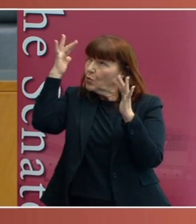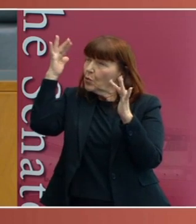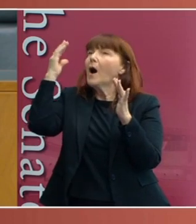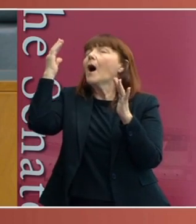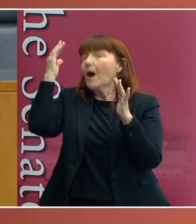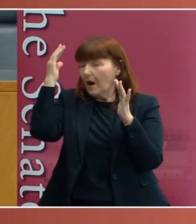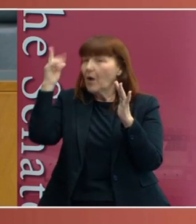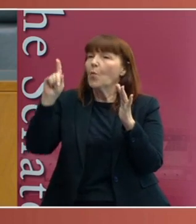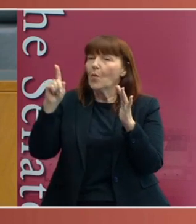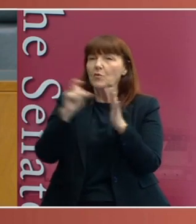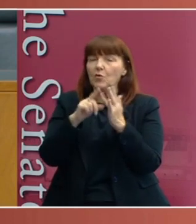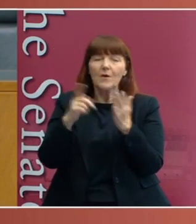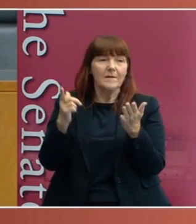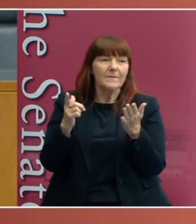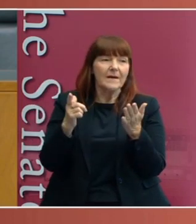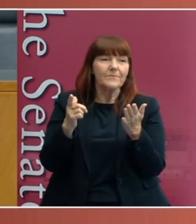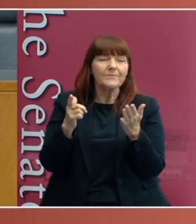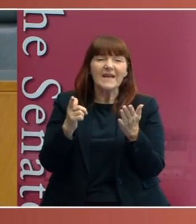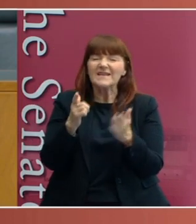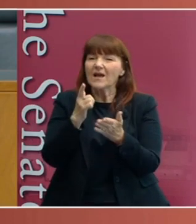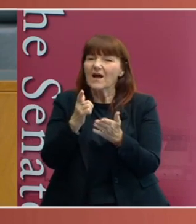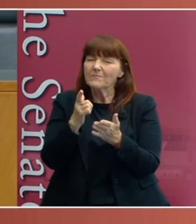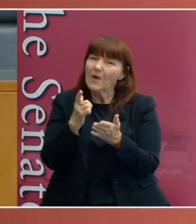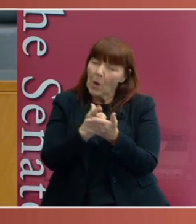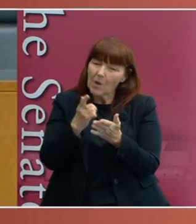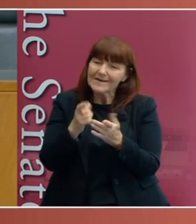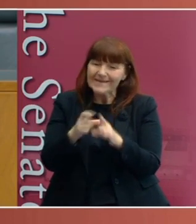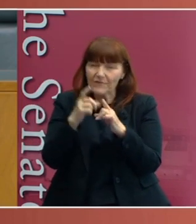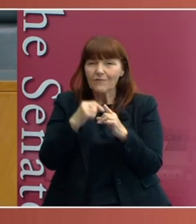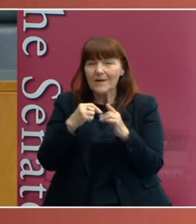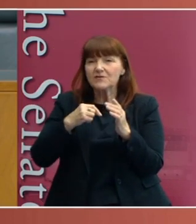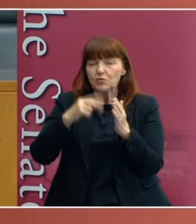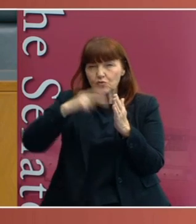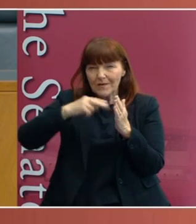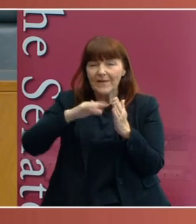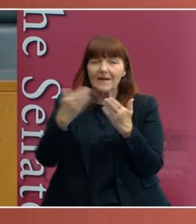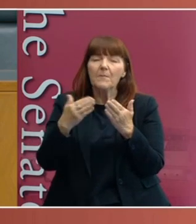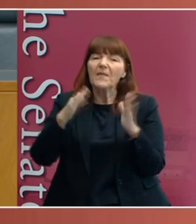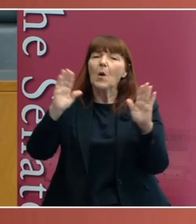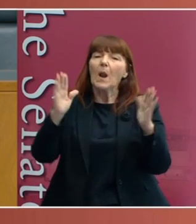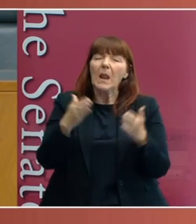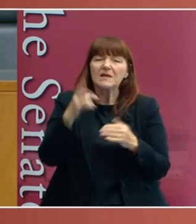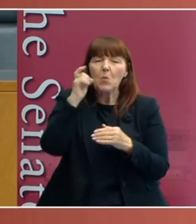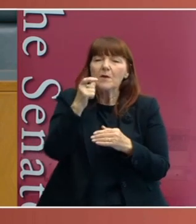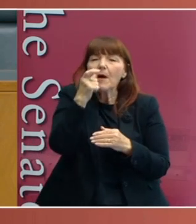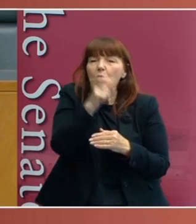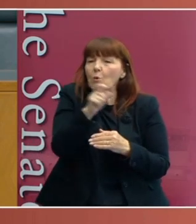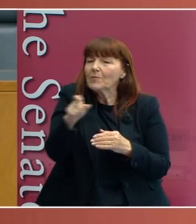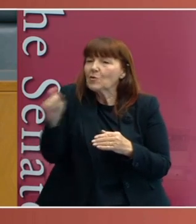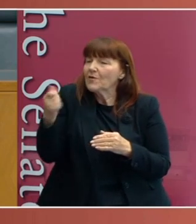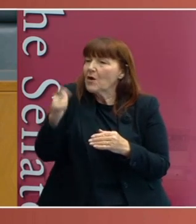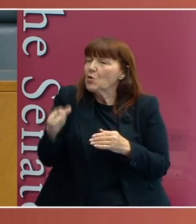to do. And it's a lot harder for us to read that now. But they were less worried about some of the terminology they used because